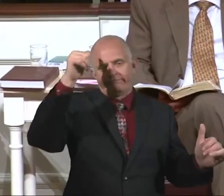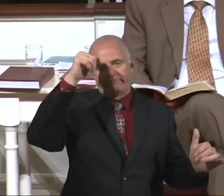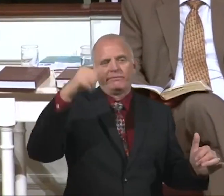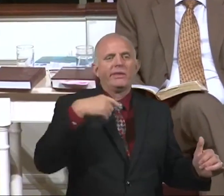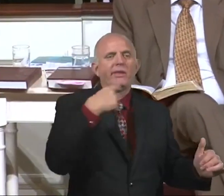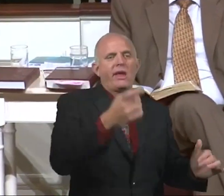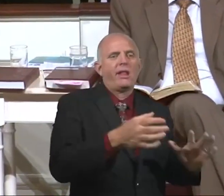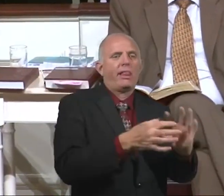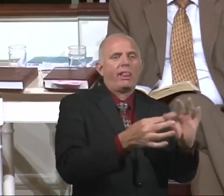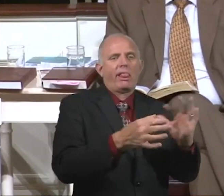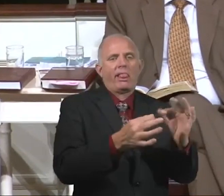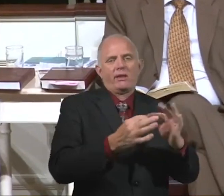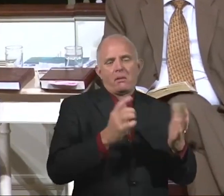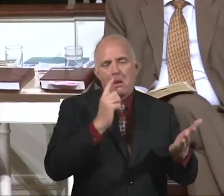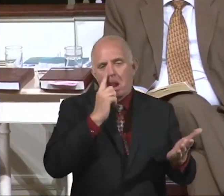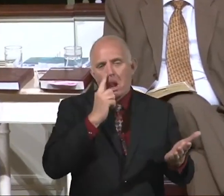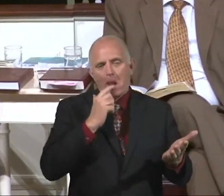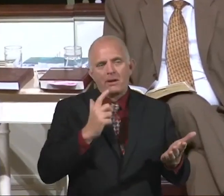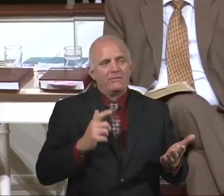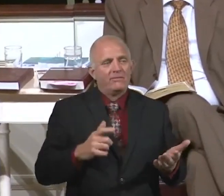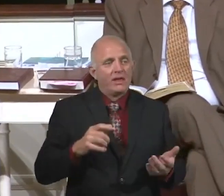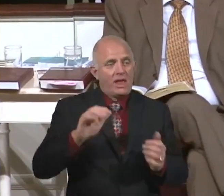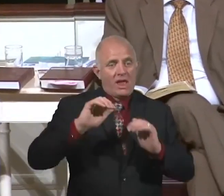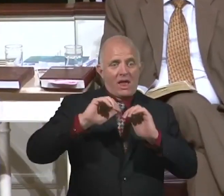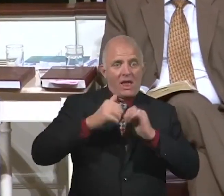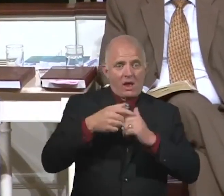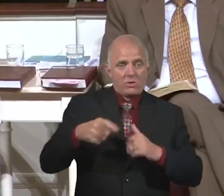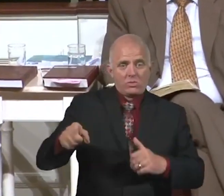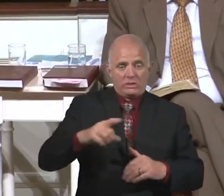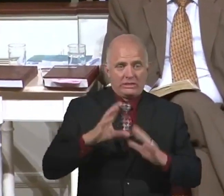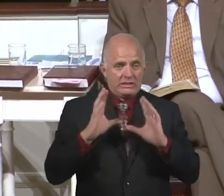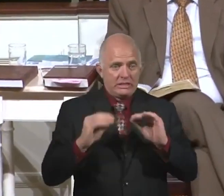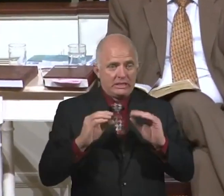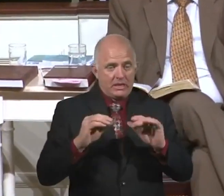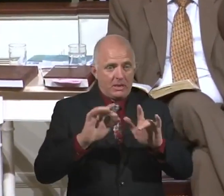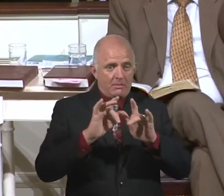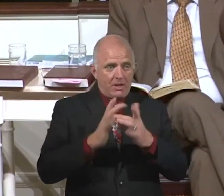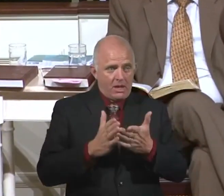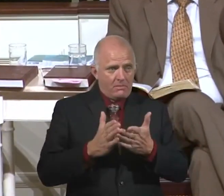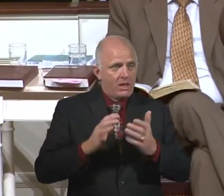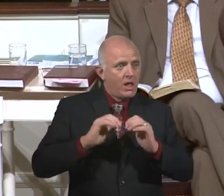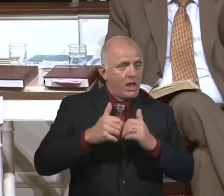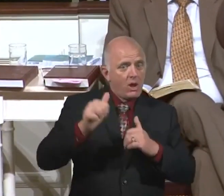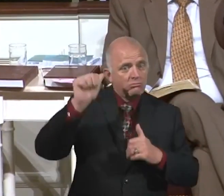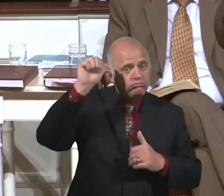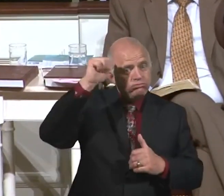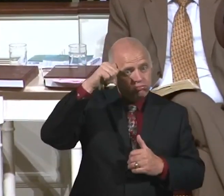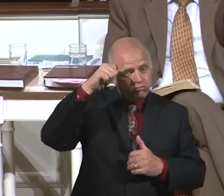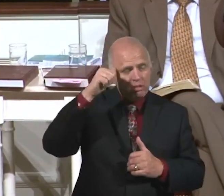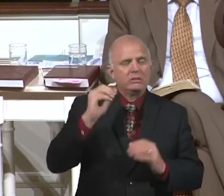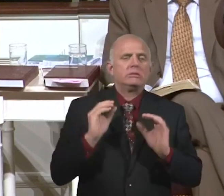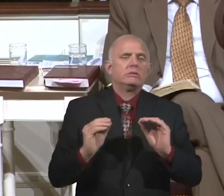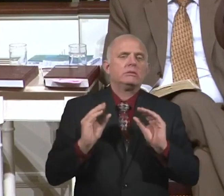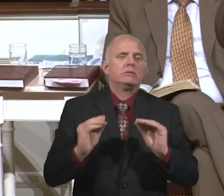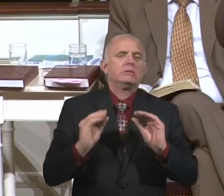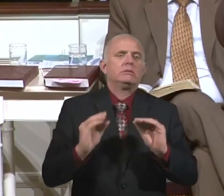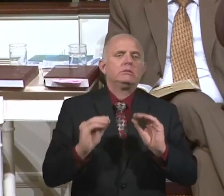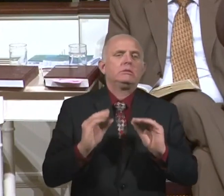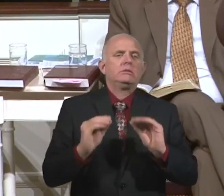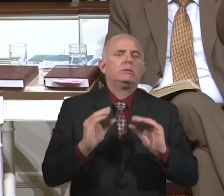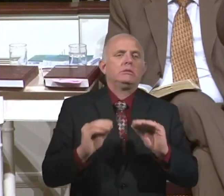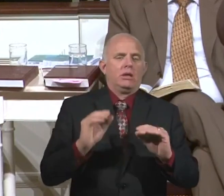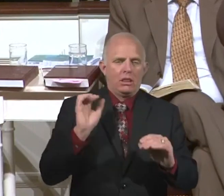Teach the Bible. I learned more Bible between the age of 32 and 33 years old when I became a pastor of a church.